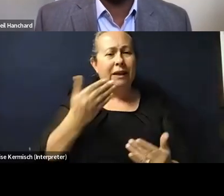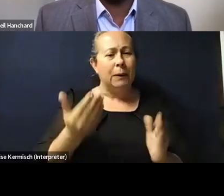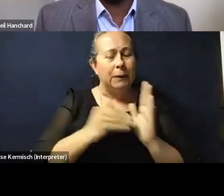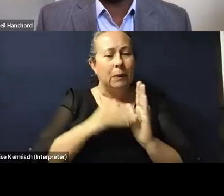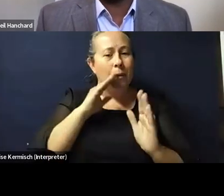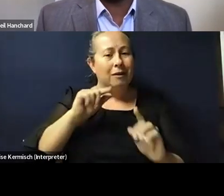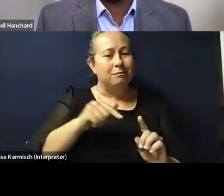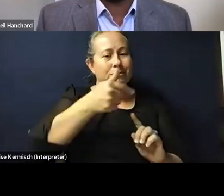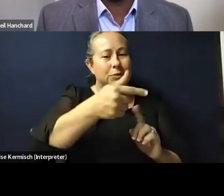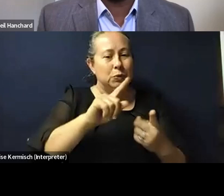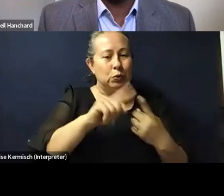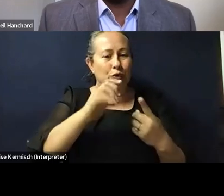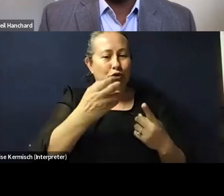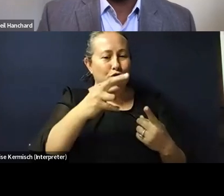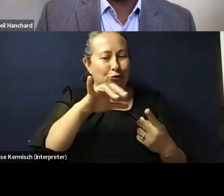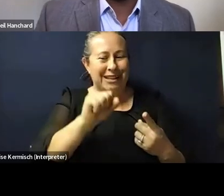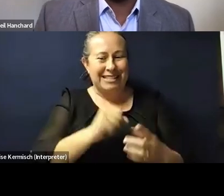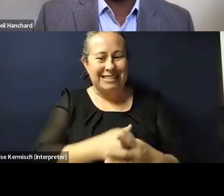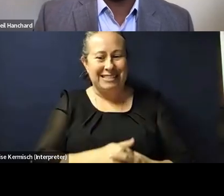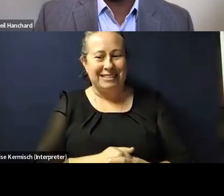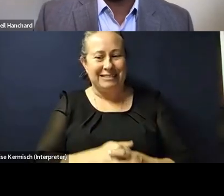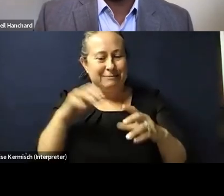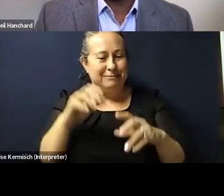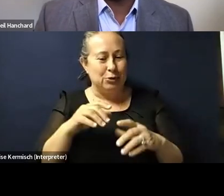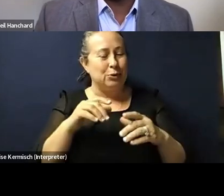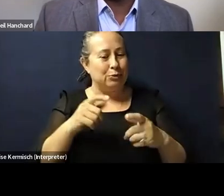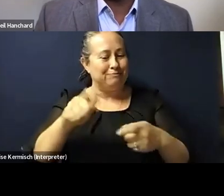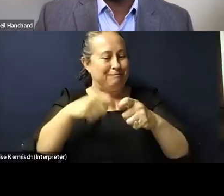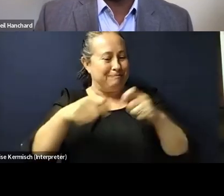hand back over to Chris to sort of take us out.